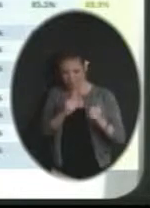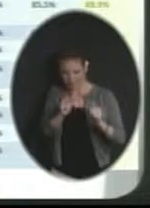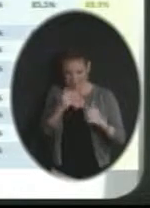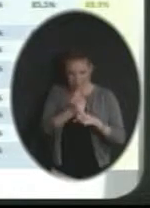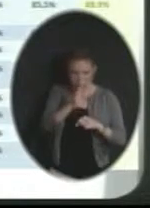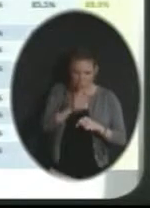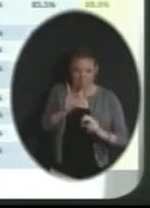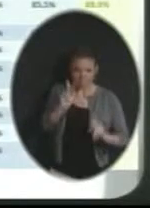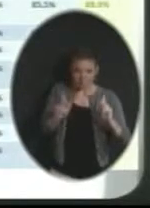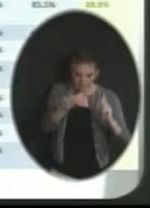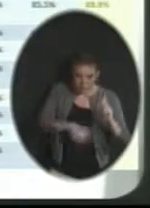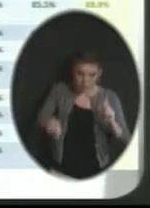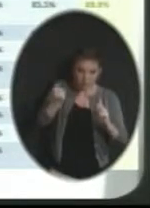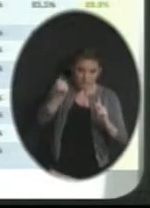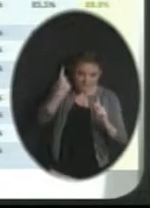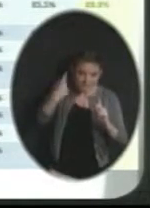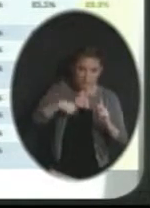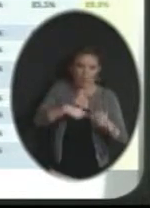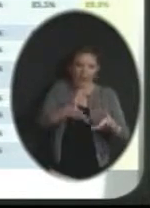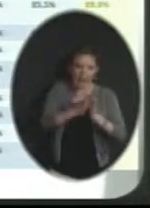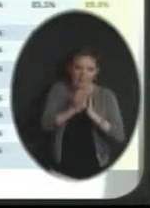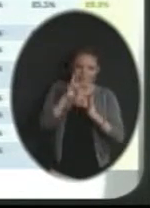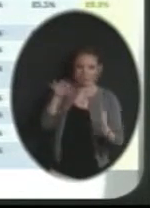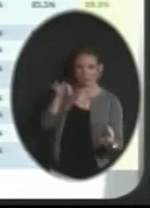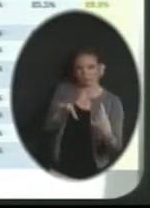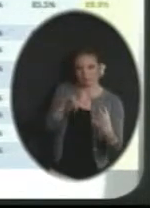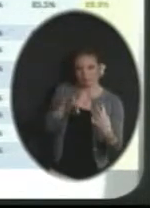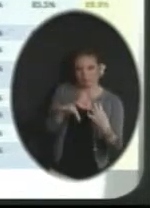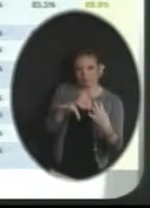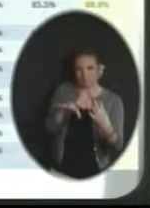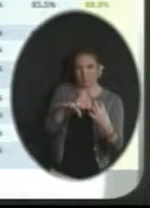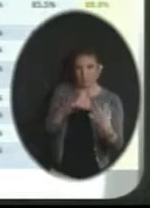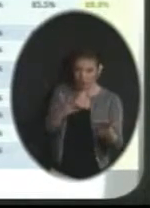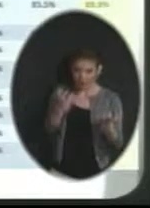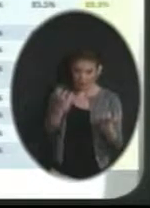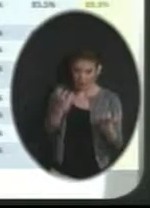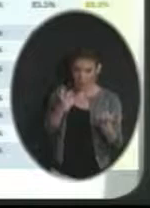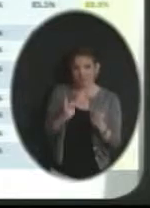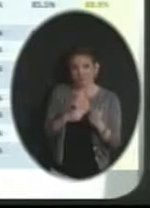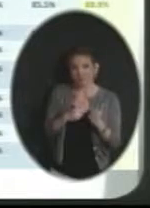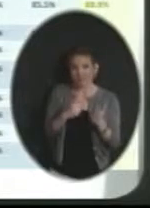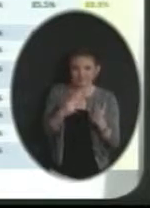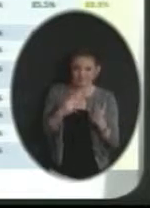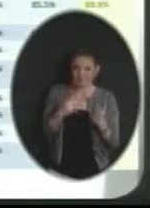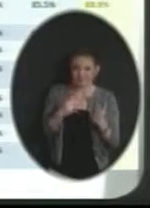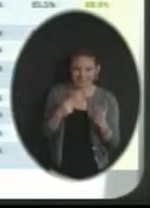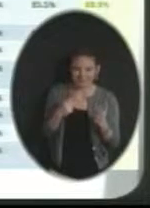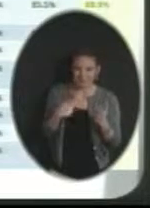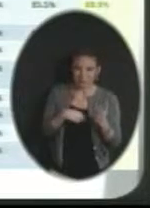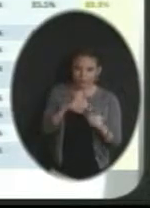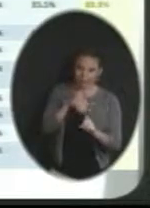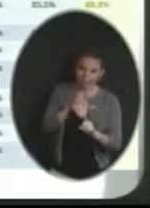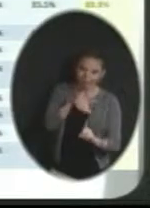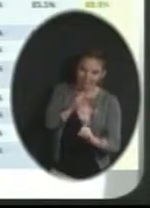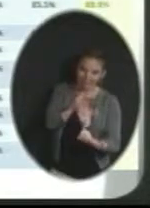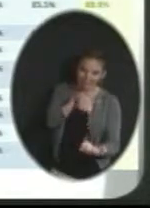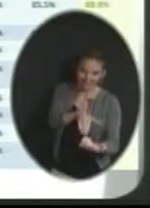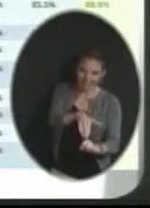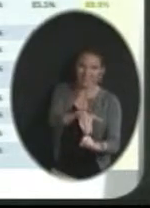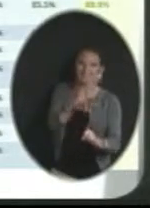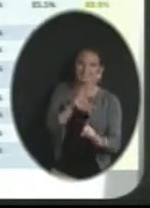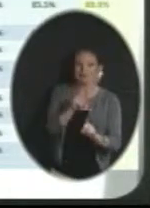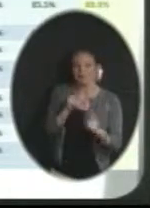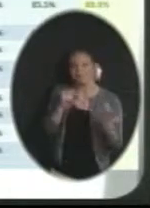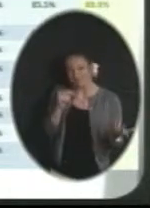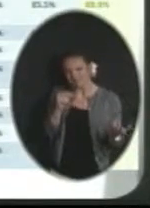people understand that we're asking them for input, and sometimes we think we ask too many times for input, but that's